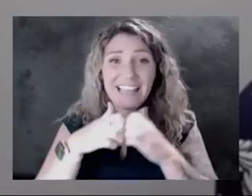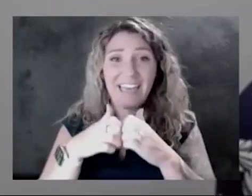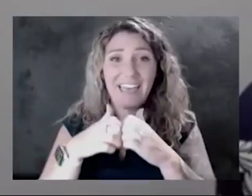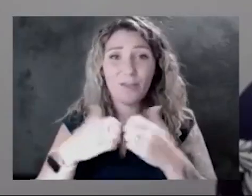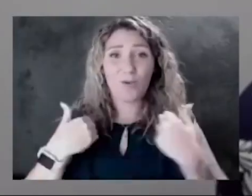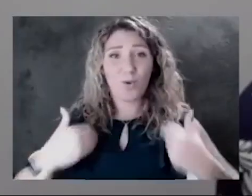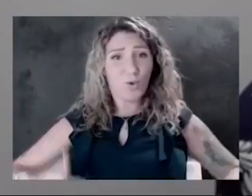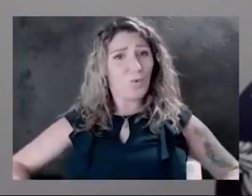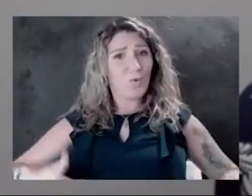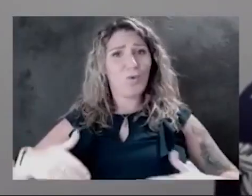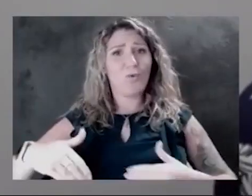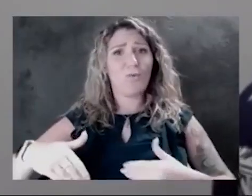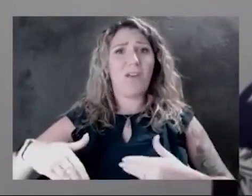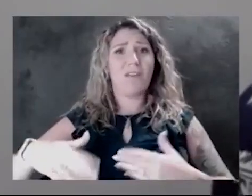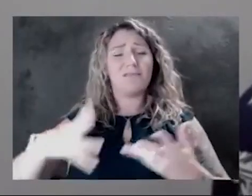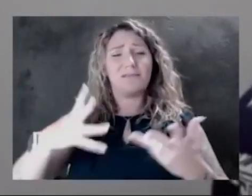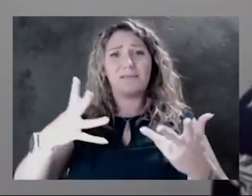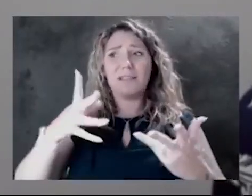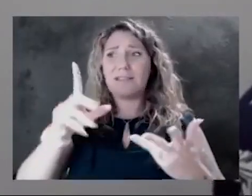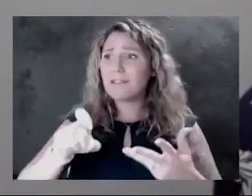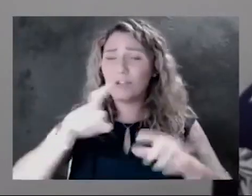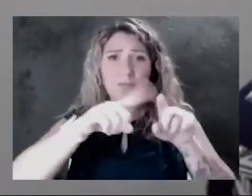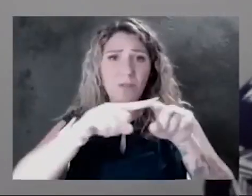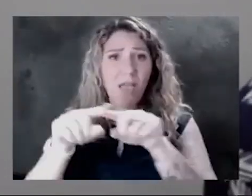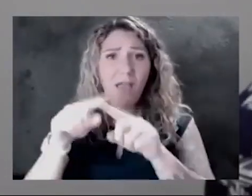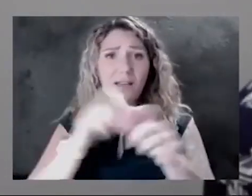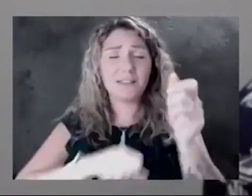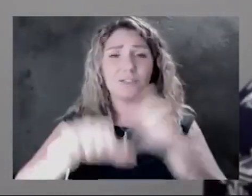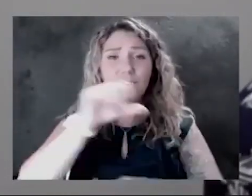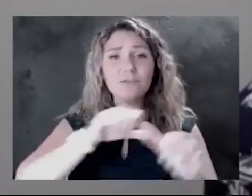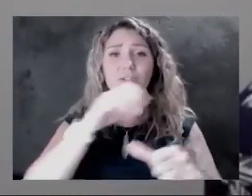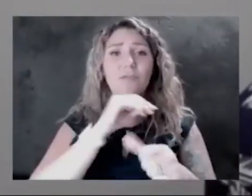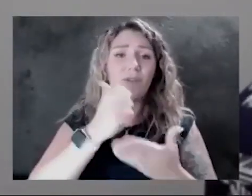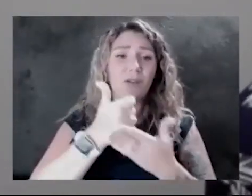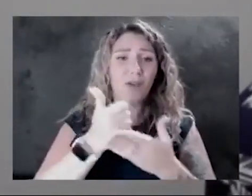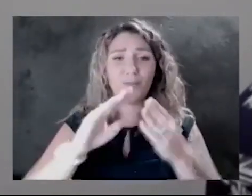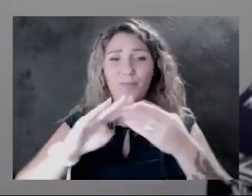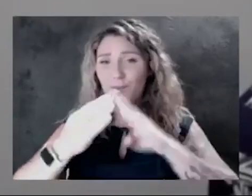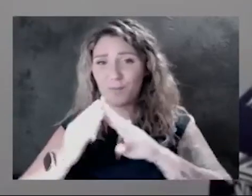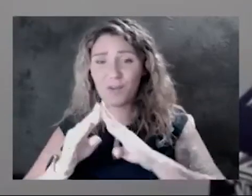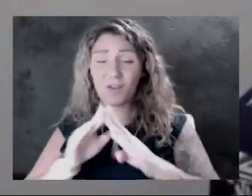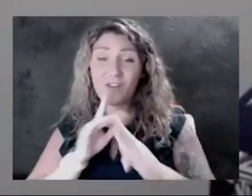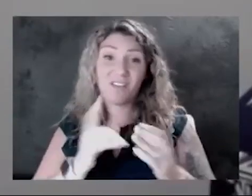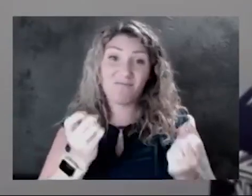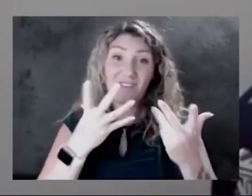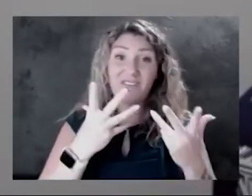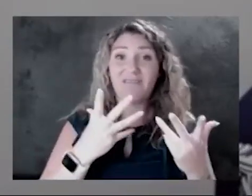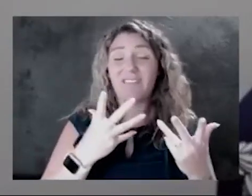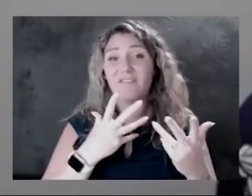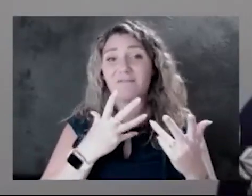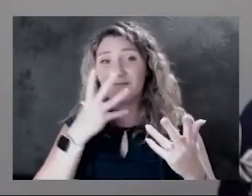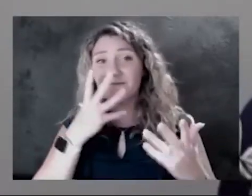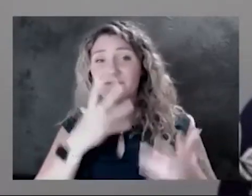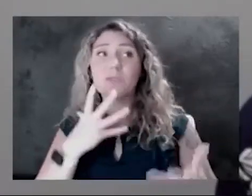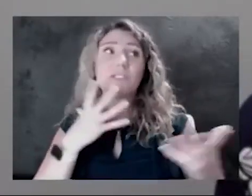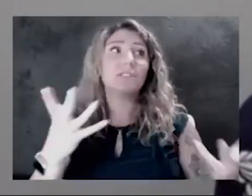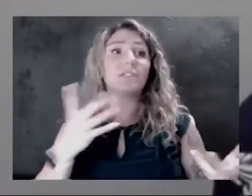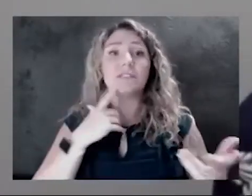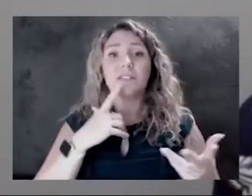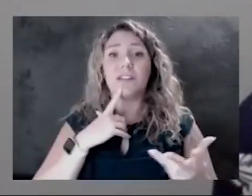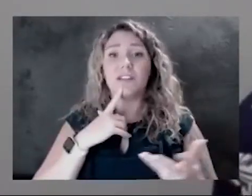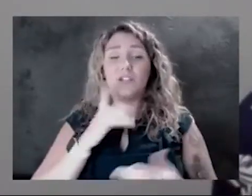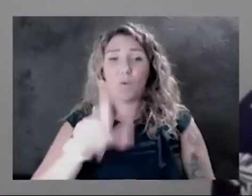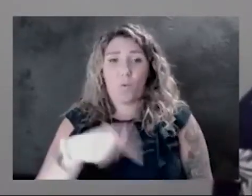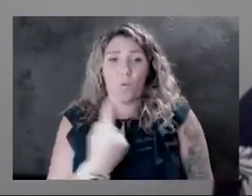one another to achieve health and wellness as a community. And a lot of us have, unfortunately, made a lot of decisions based solely on our own risk